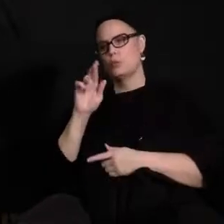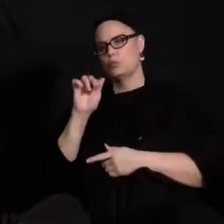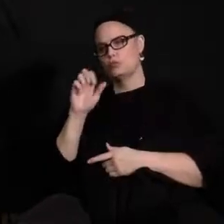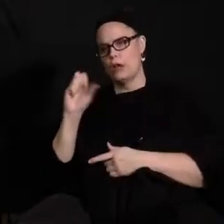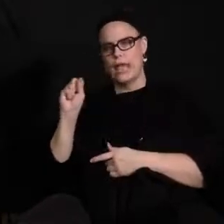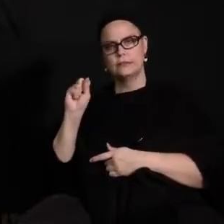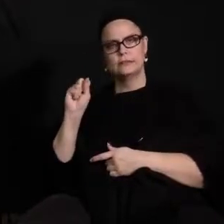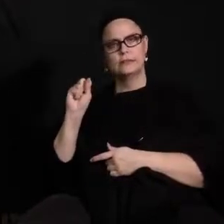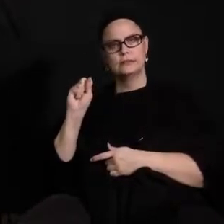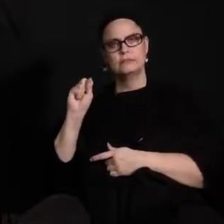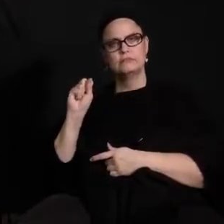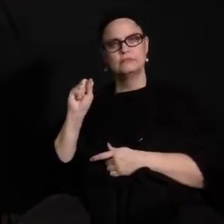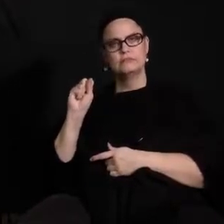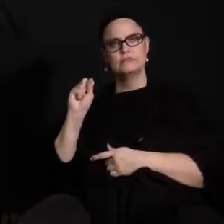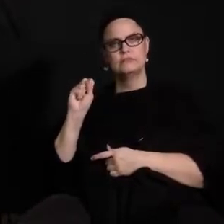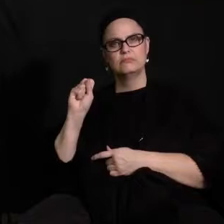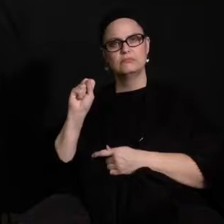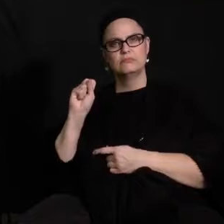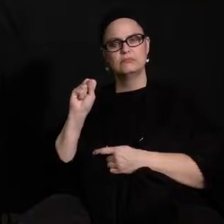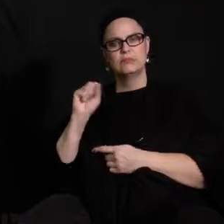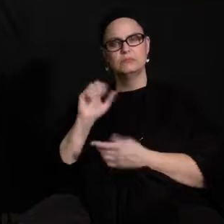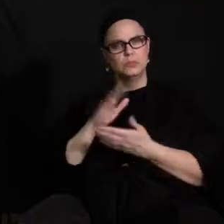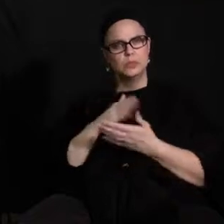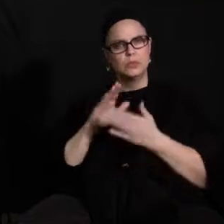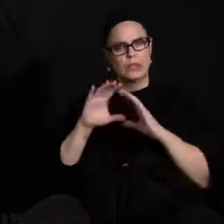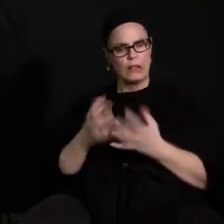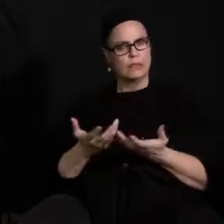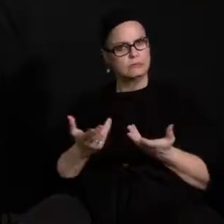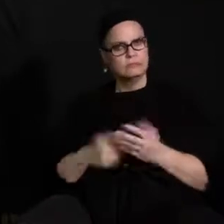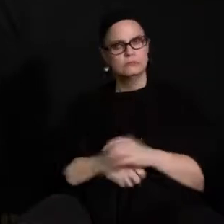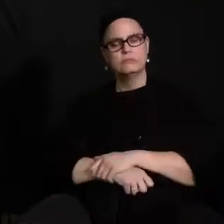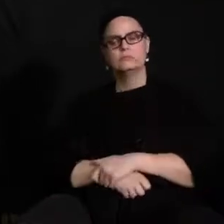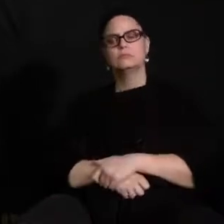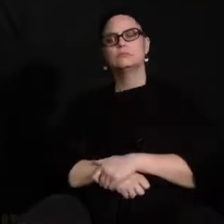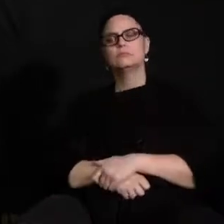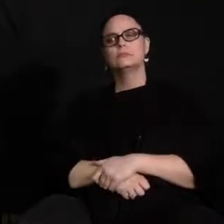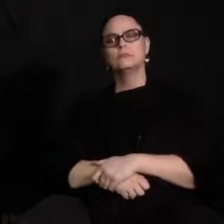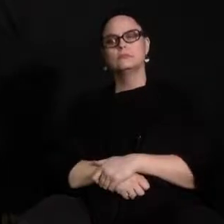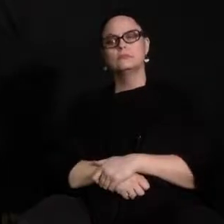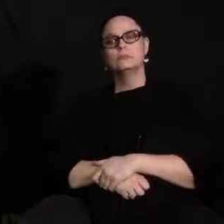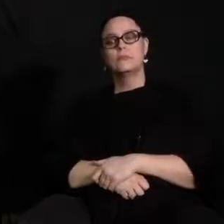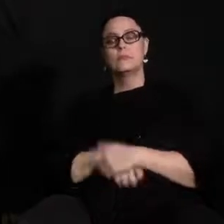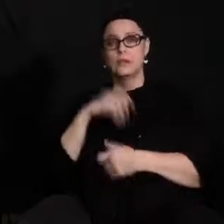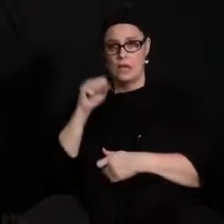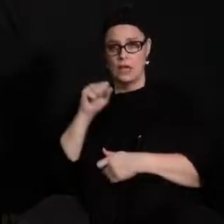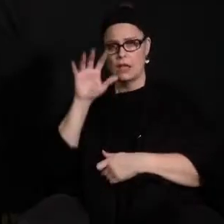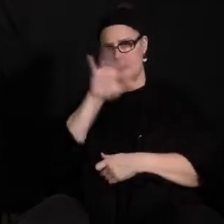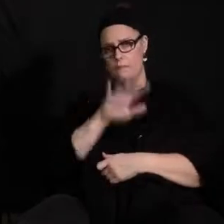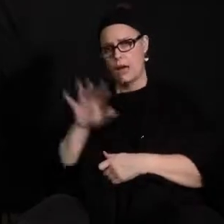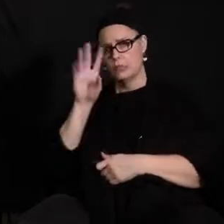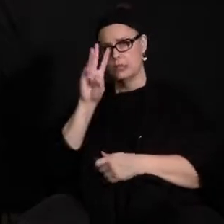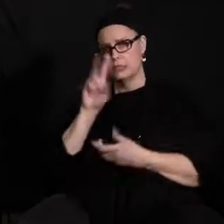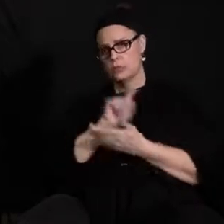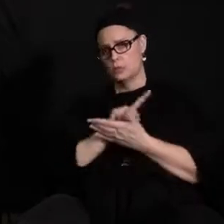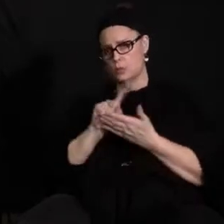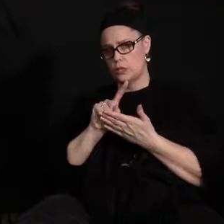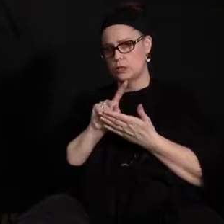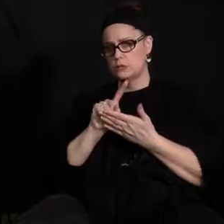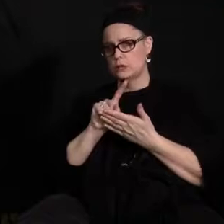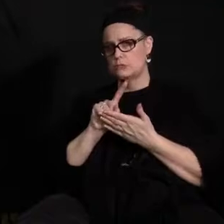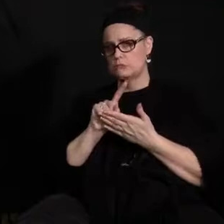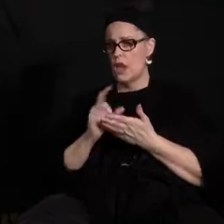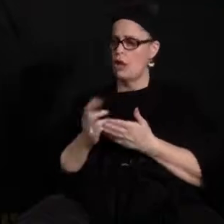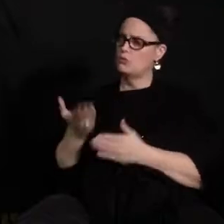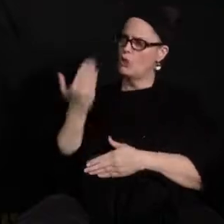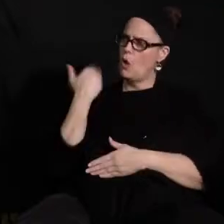so good evening thank you for the question um uh about six weeks ago our program manager for